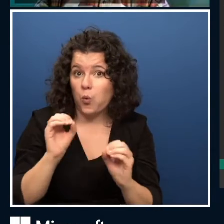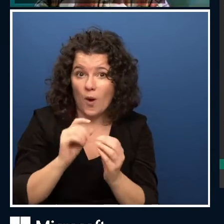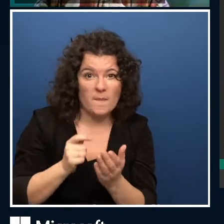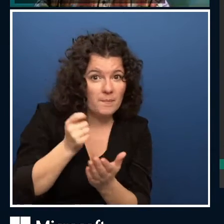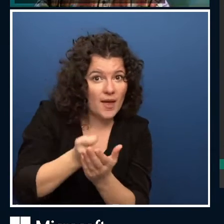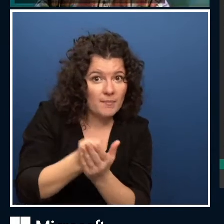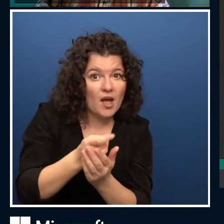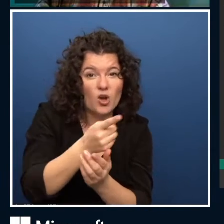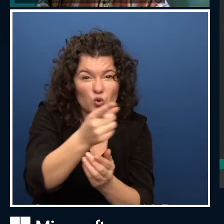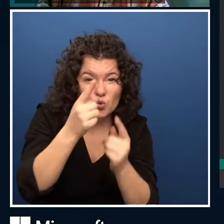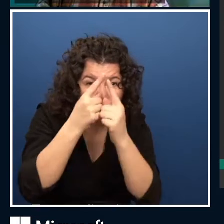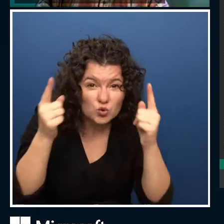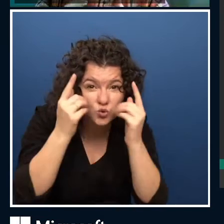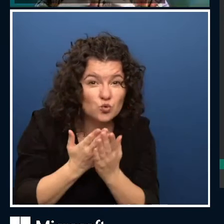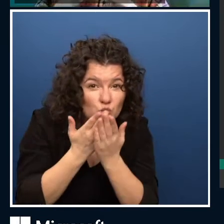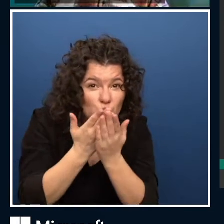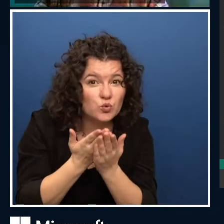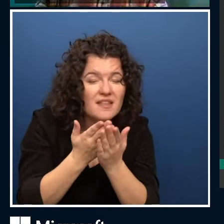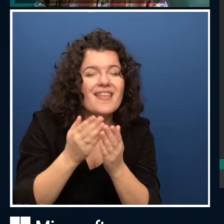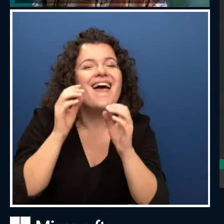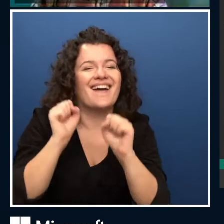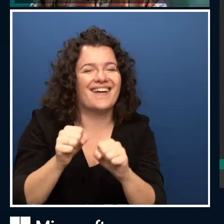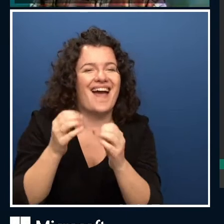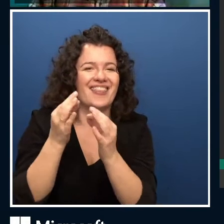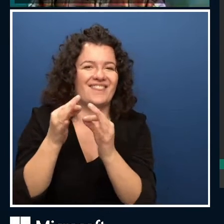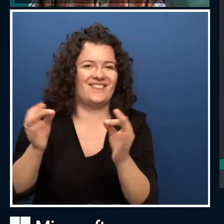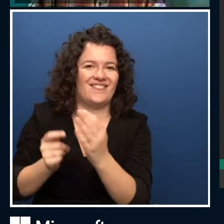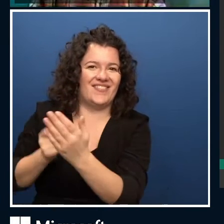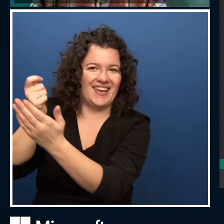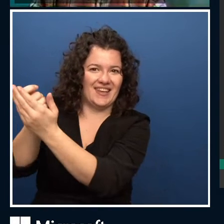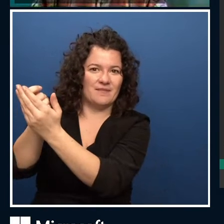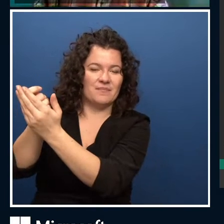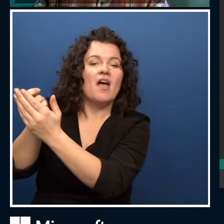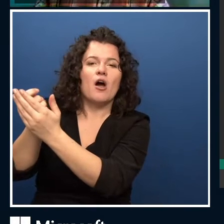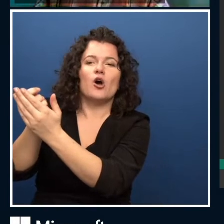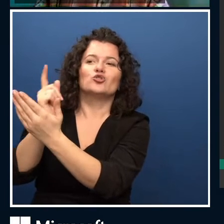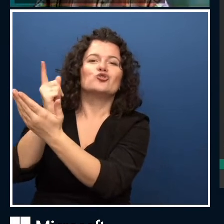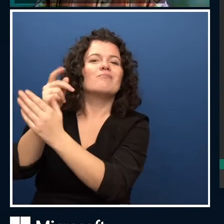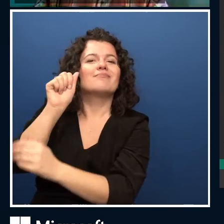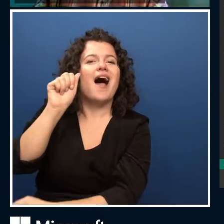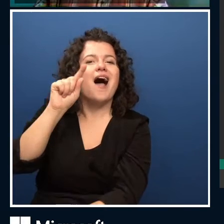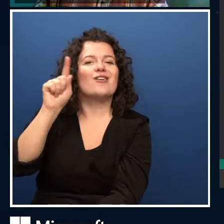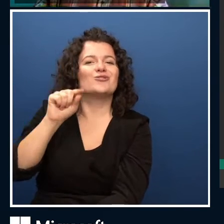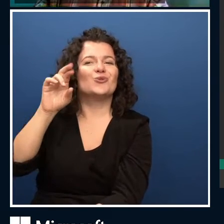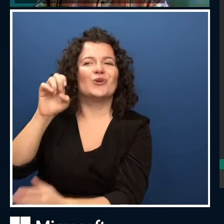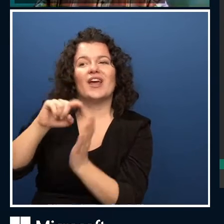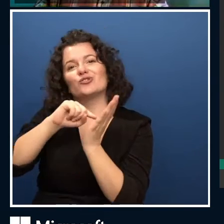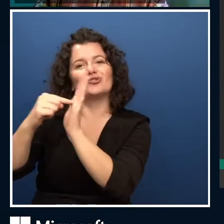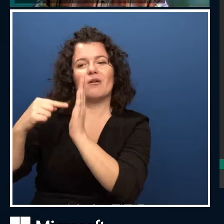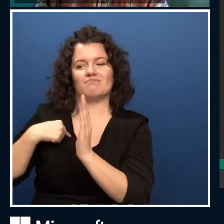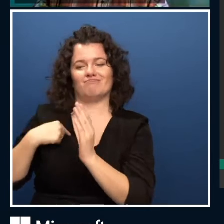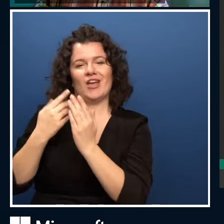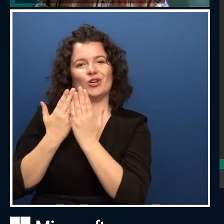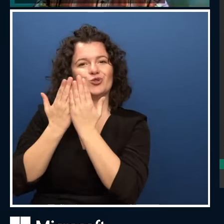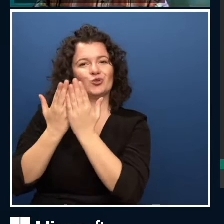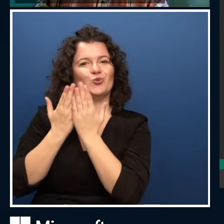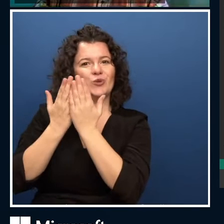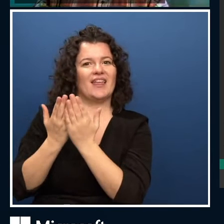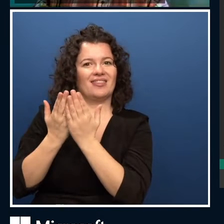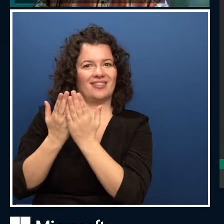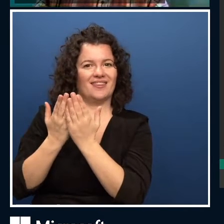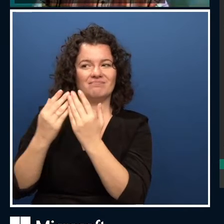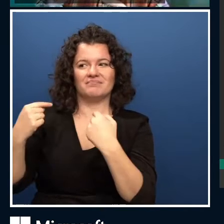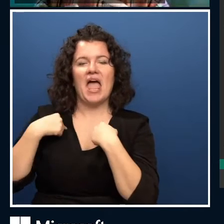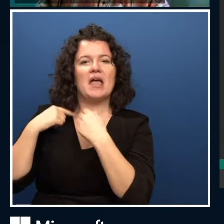for free if you verify your student status. And then you can create Cognitive Services. If